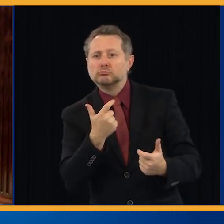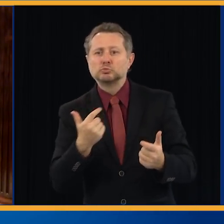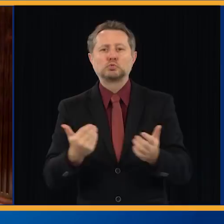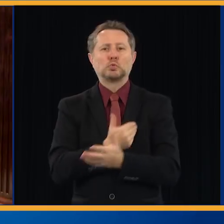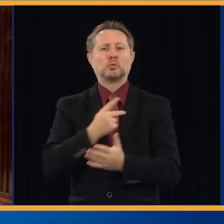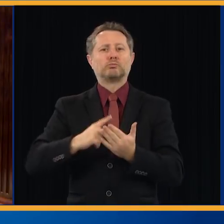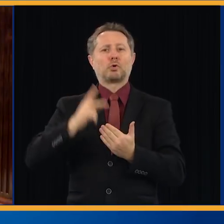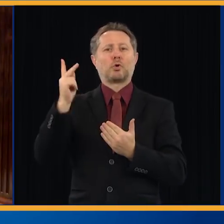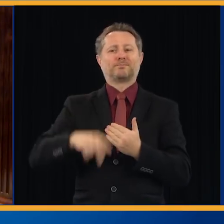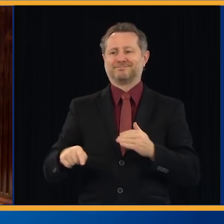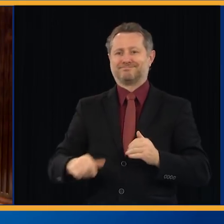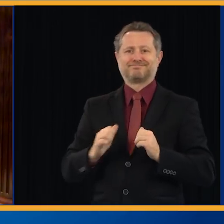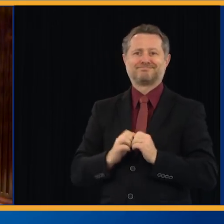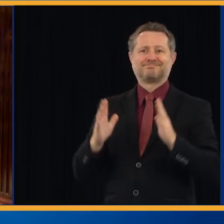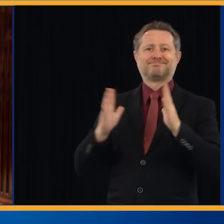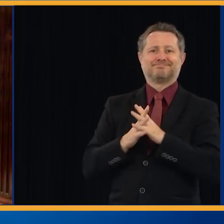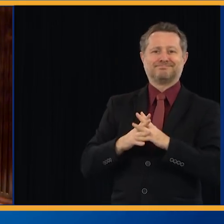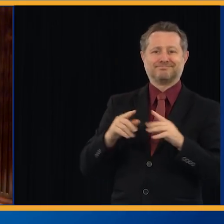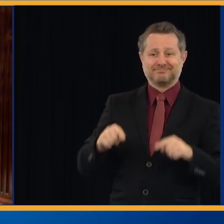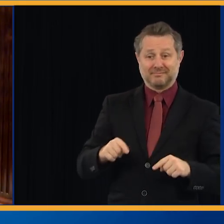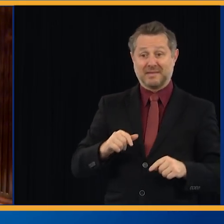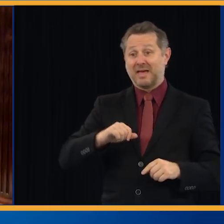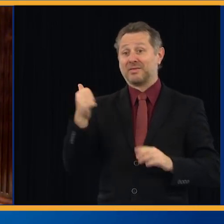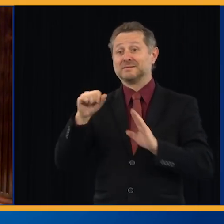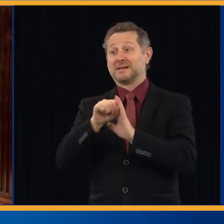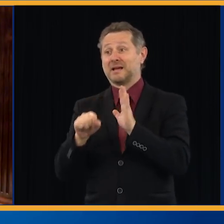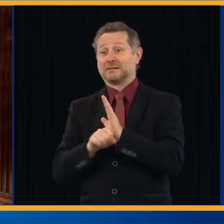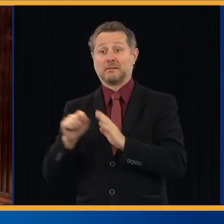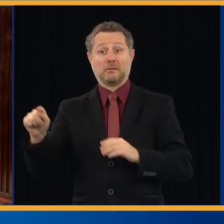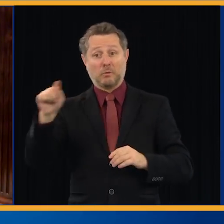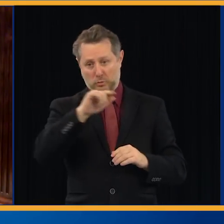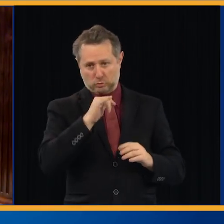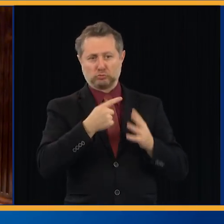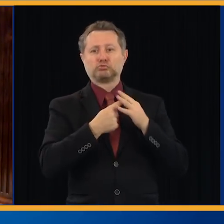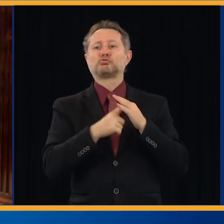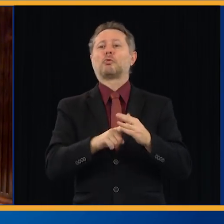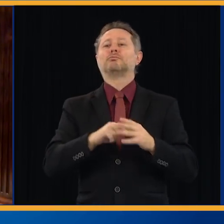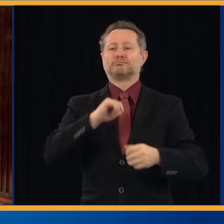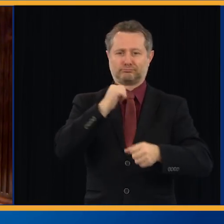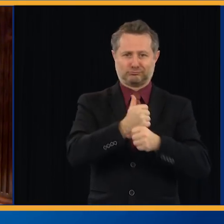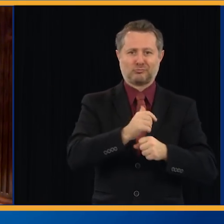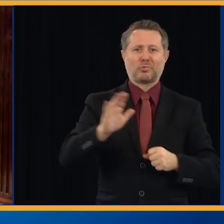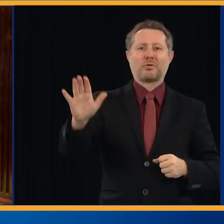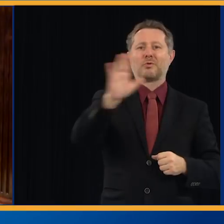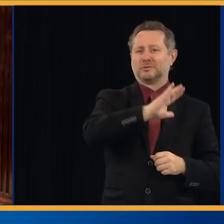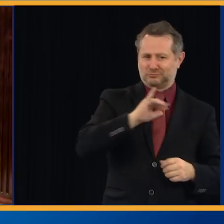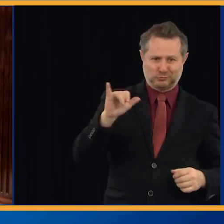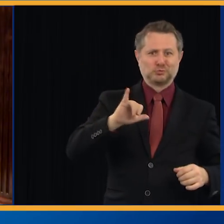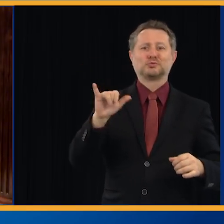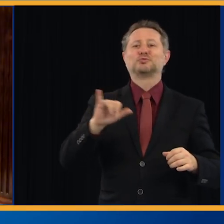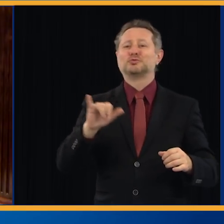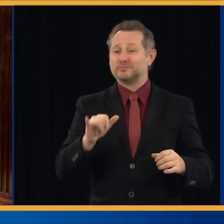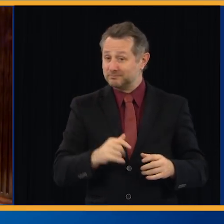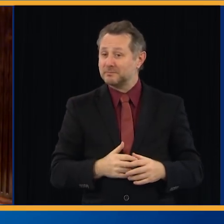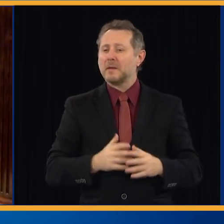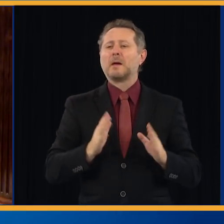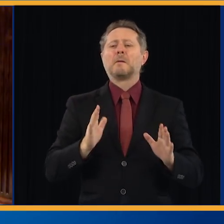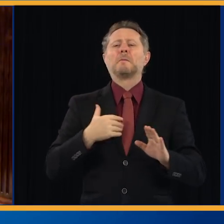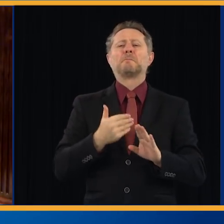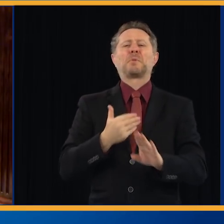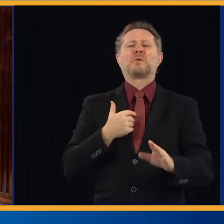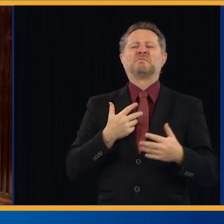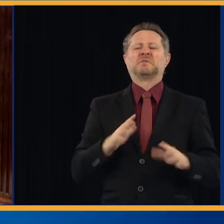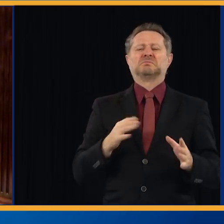and that other states have also begun the process of starting. Now, before I turn it back over to the governor,